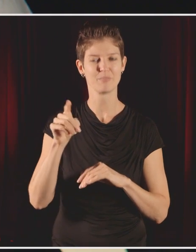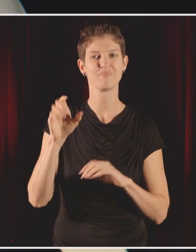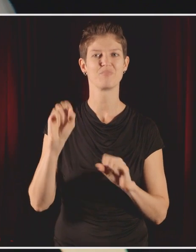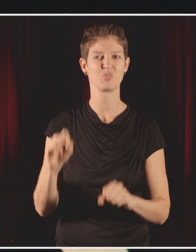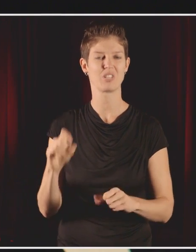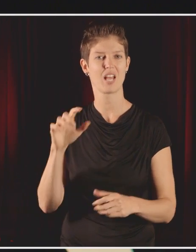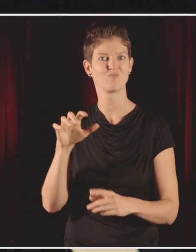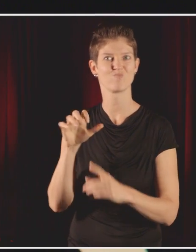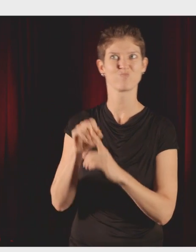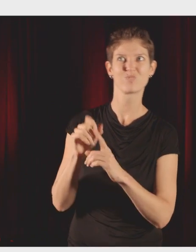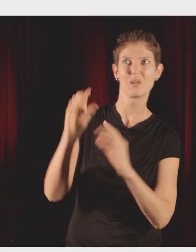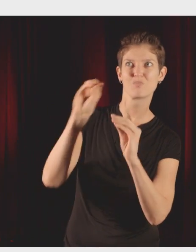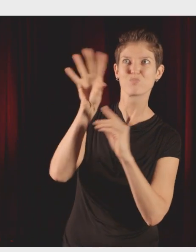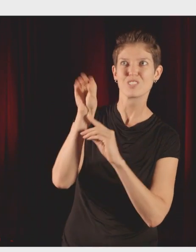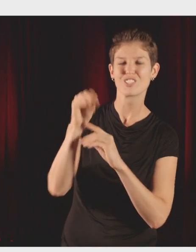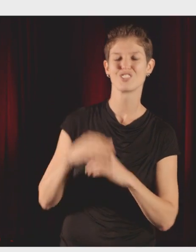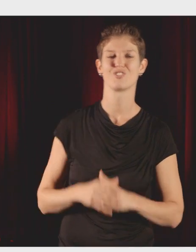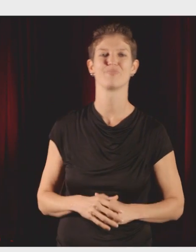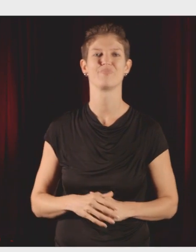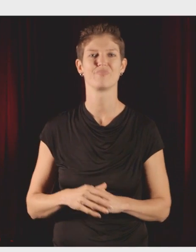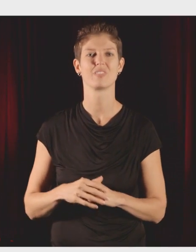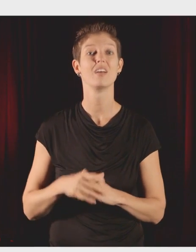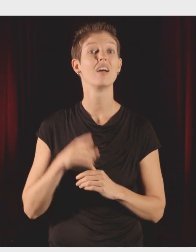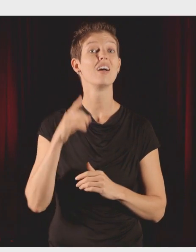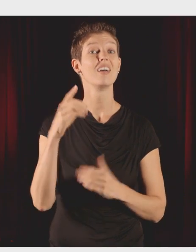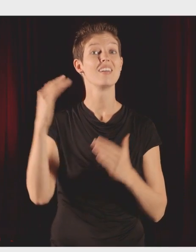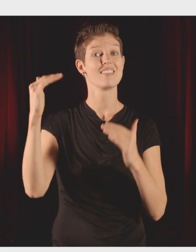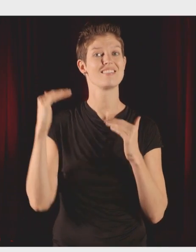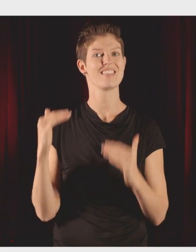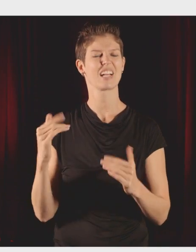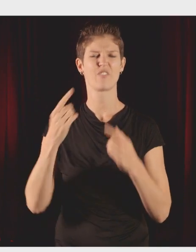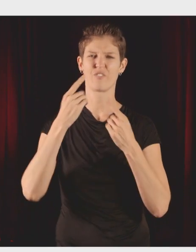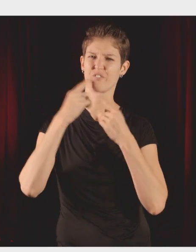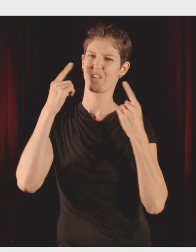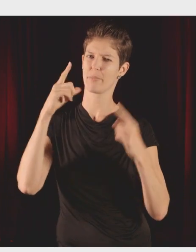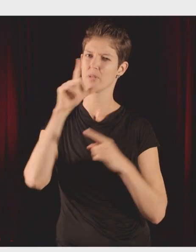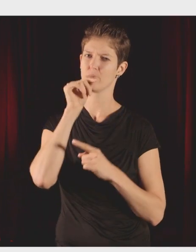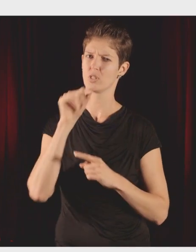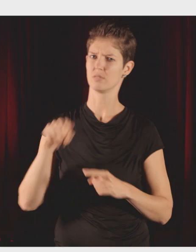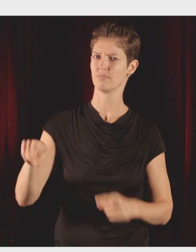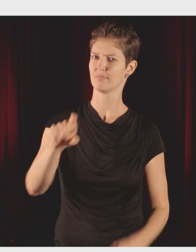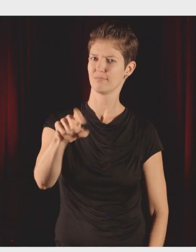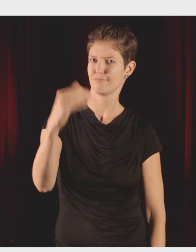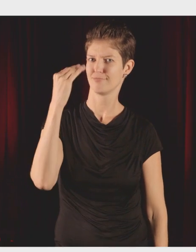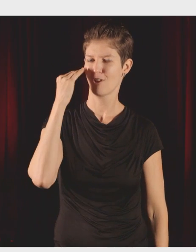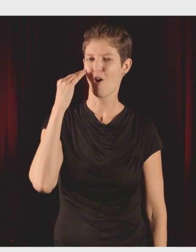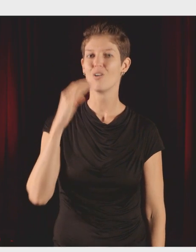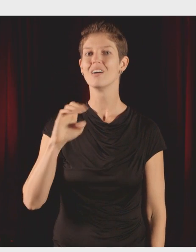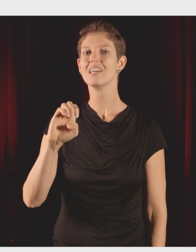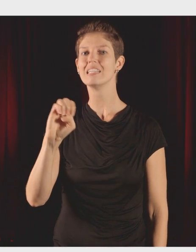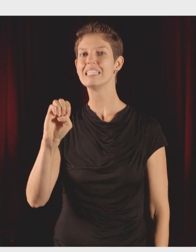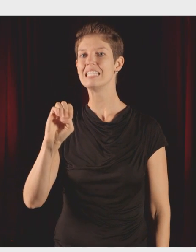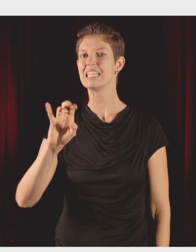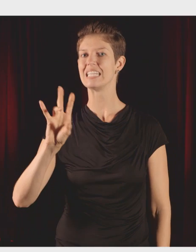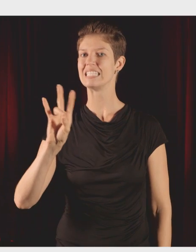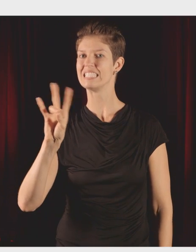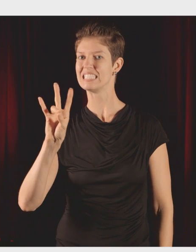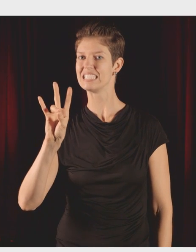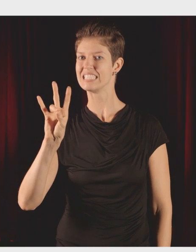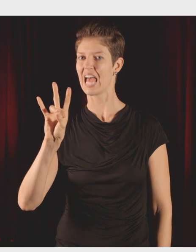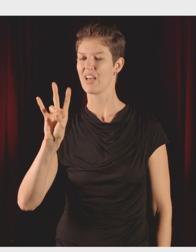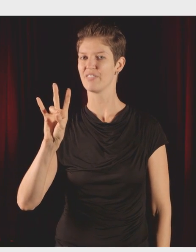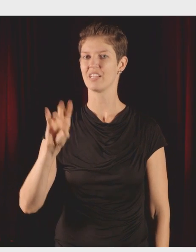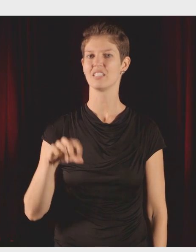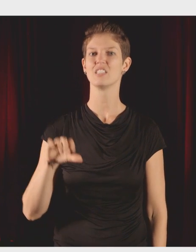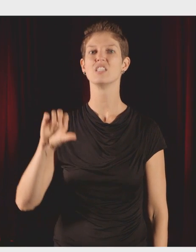this bird is a celebrity in the bird nerd world. And it should be known by all of us. This is E7. Look at her leg. She's got the little